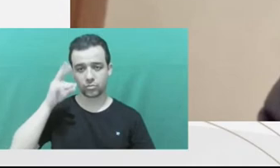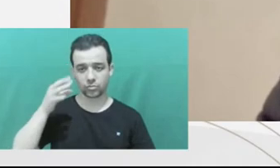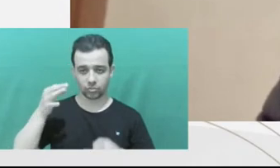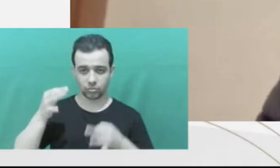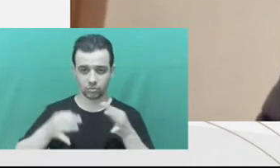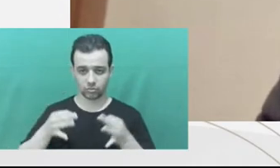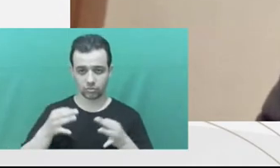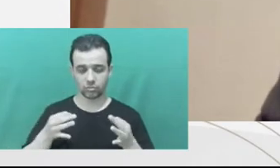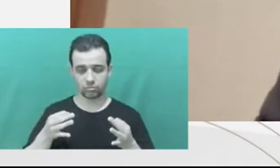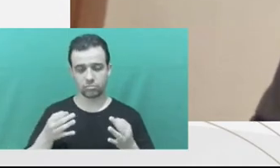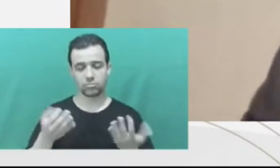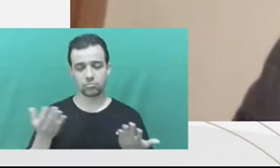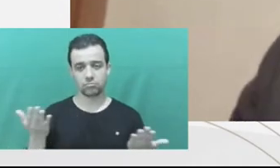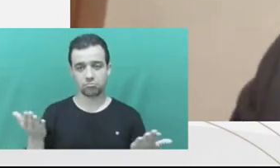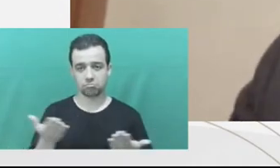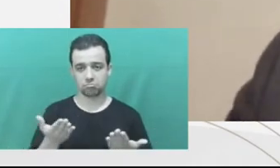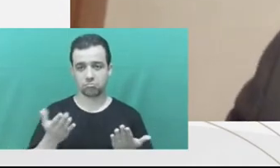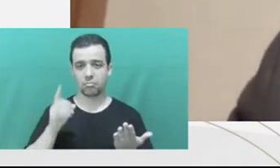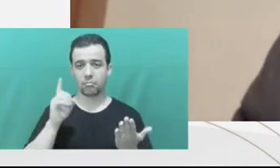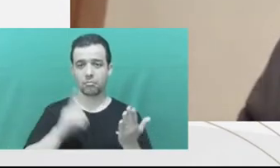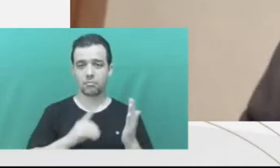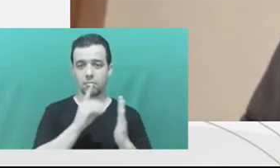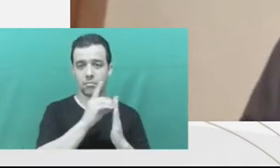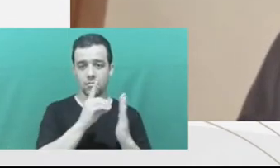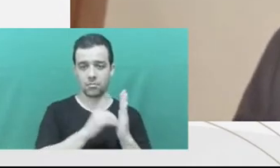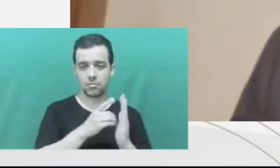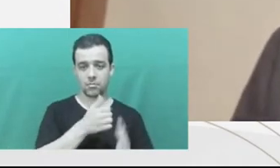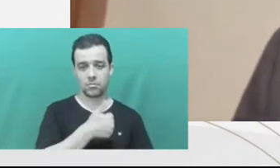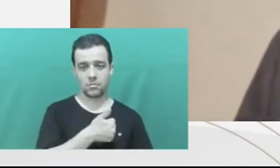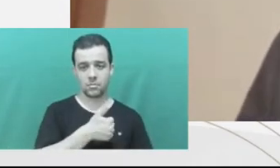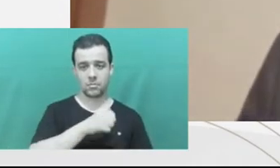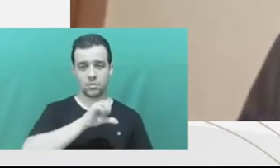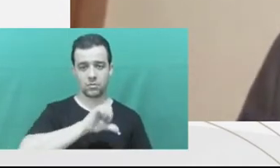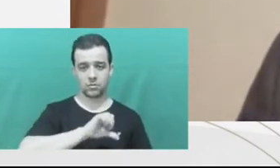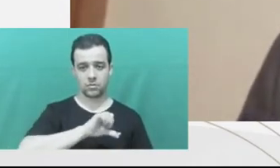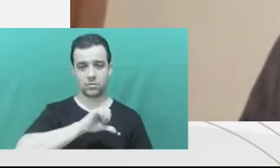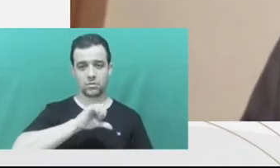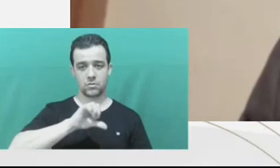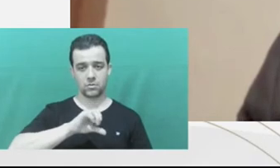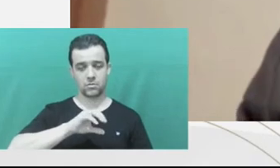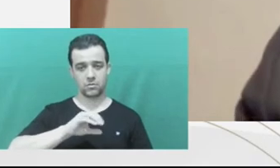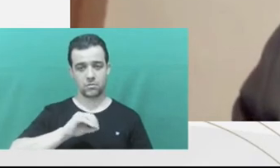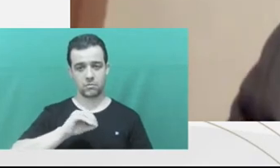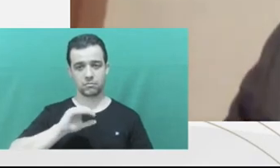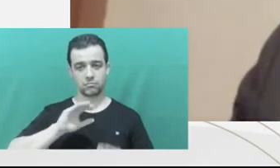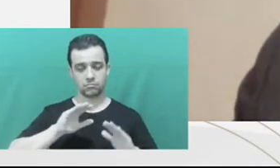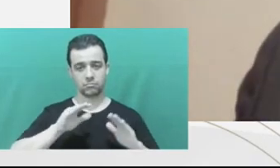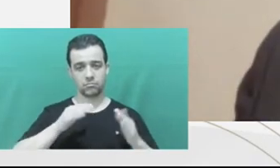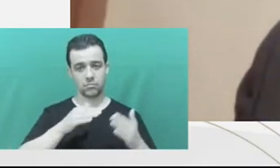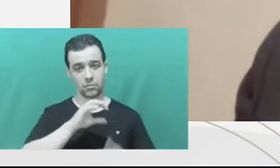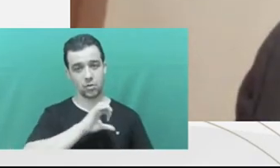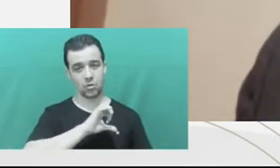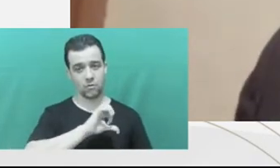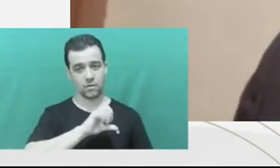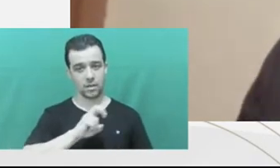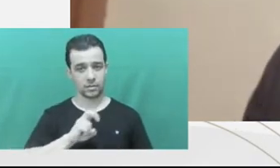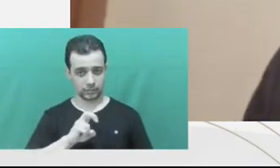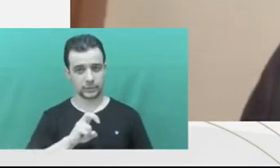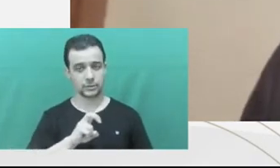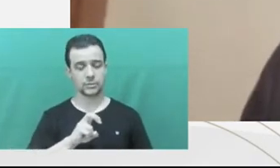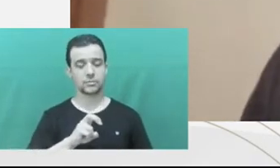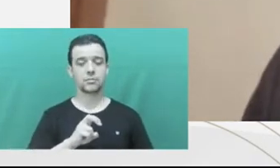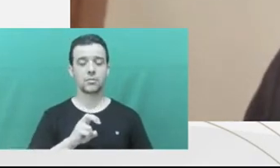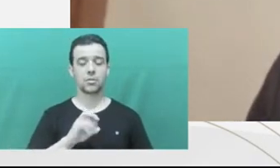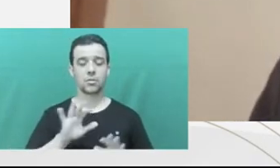We left the 1990s, specifically 1995,